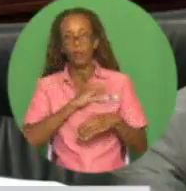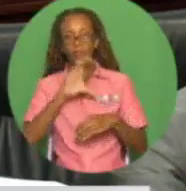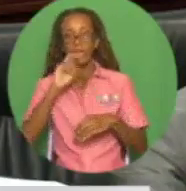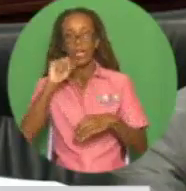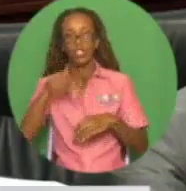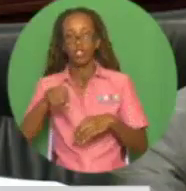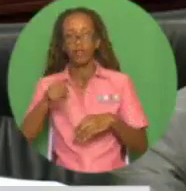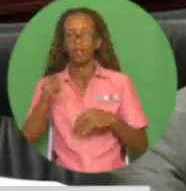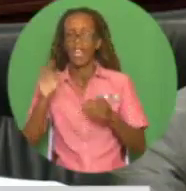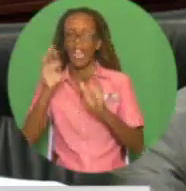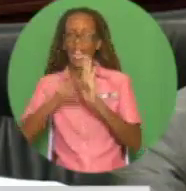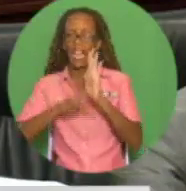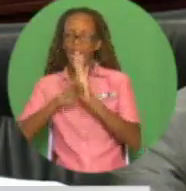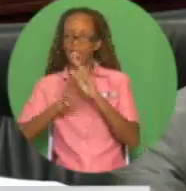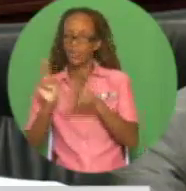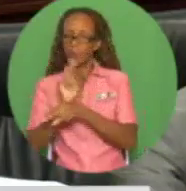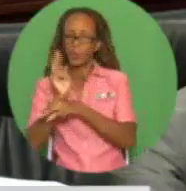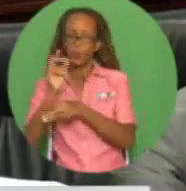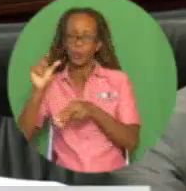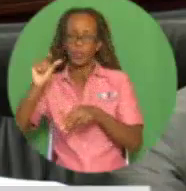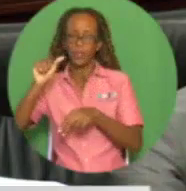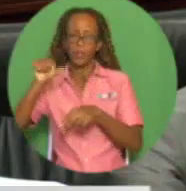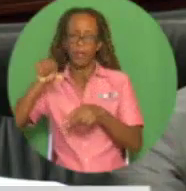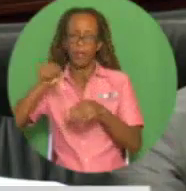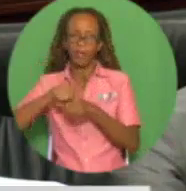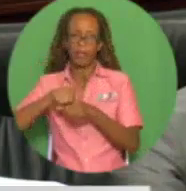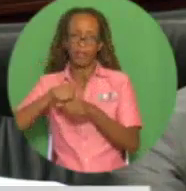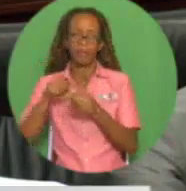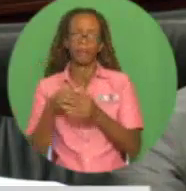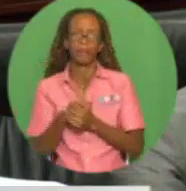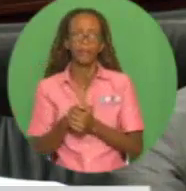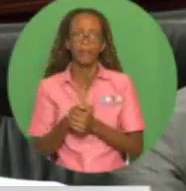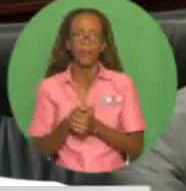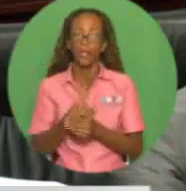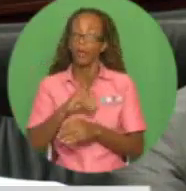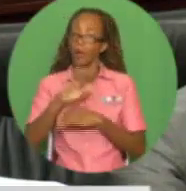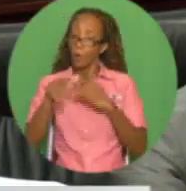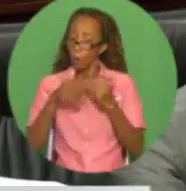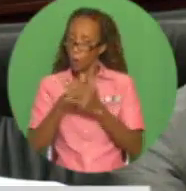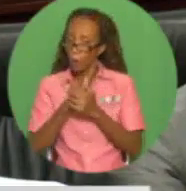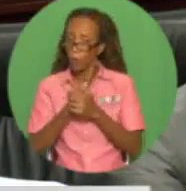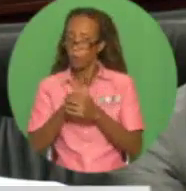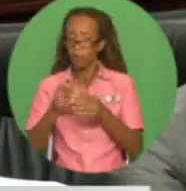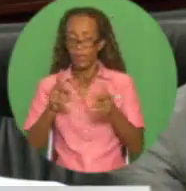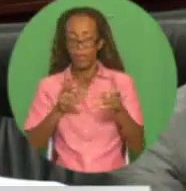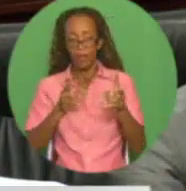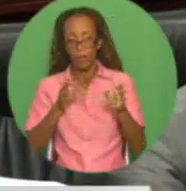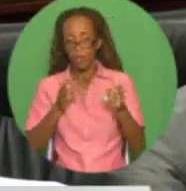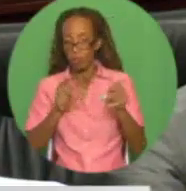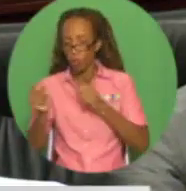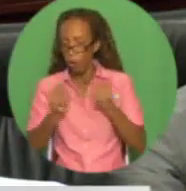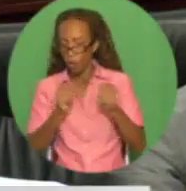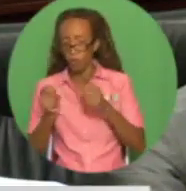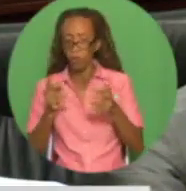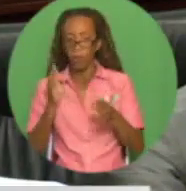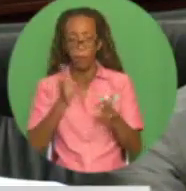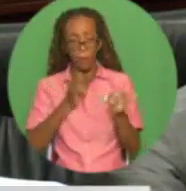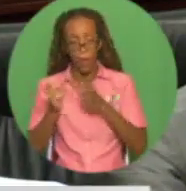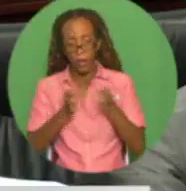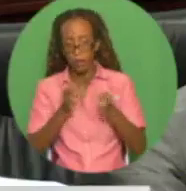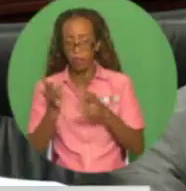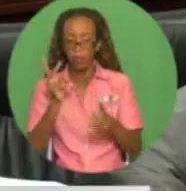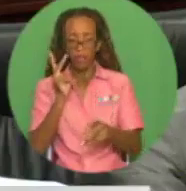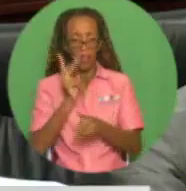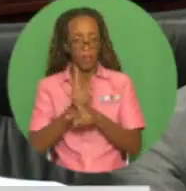a provision that a minimum of 30 percent of all such vehicles should be provided either through original